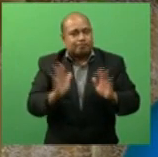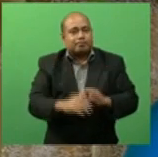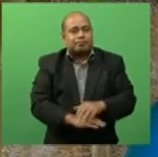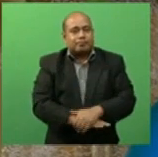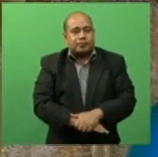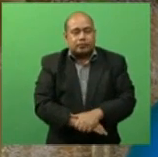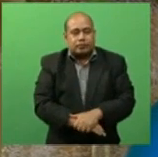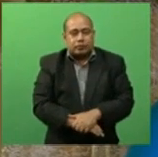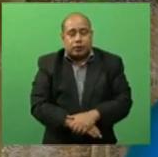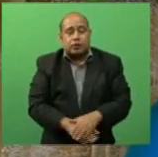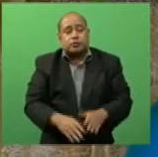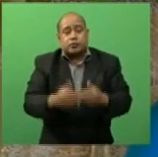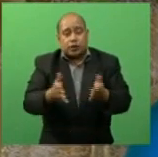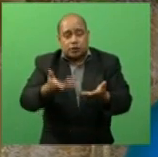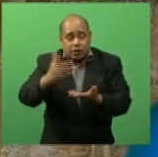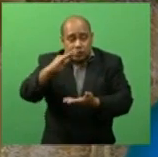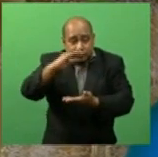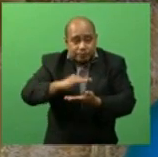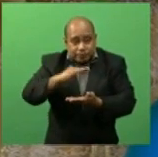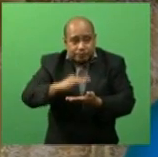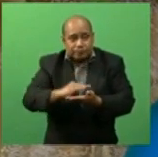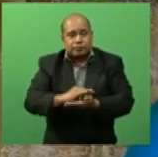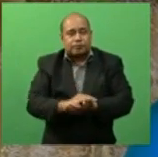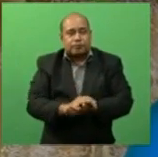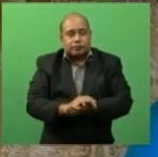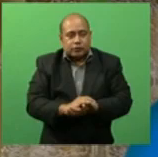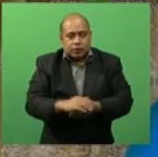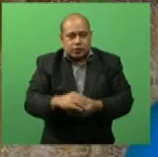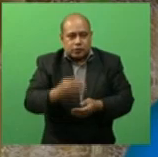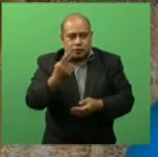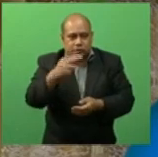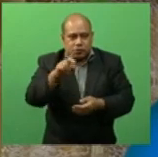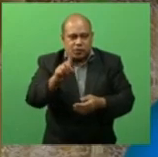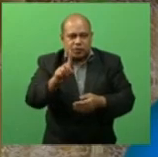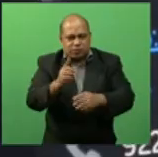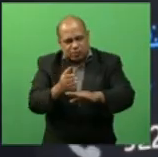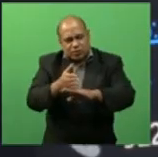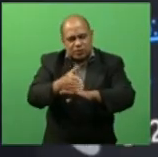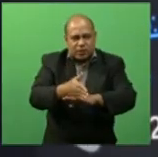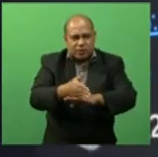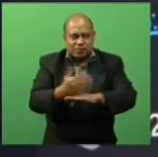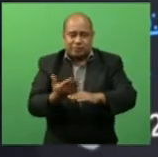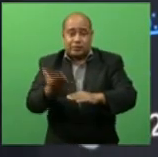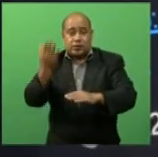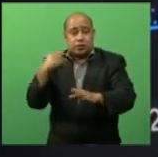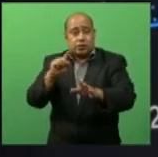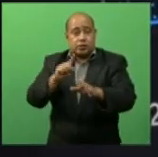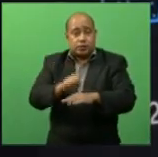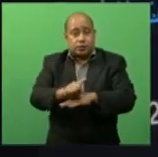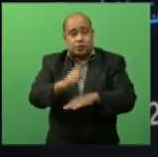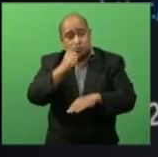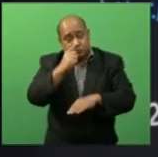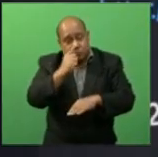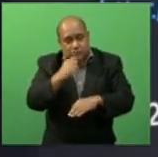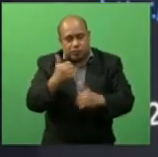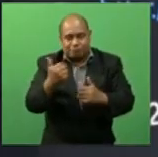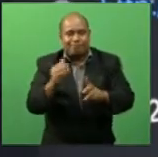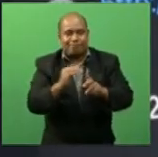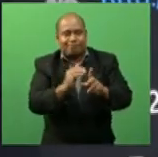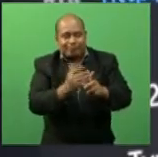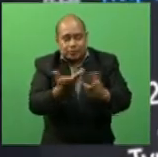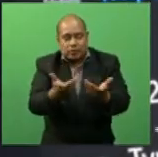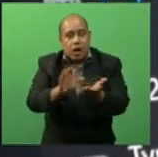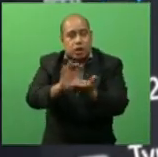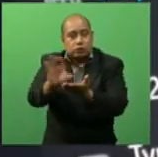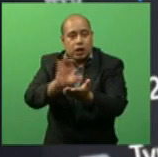turned out into 40 plus counseling cases and that was over the last week people who need counseling can reach out to Rogers